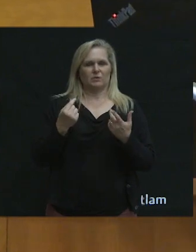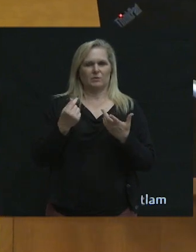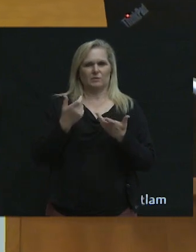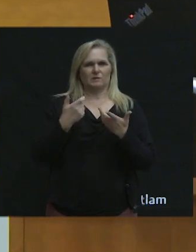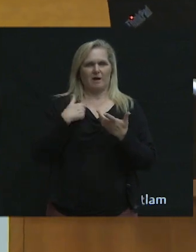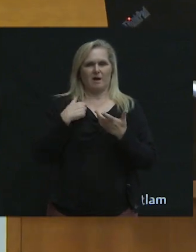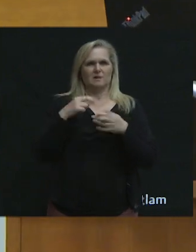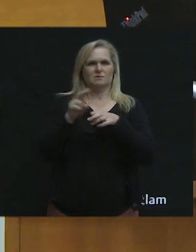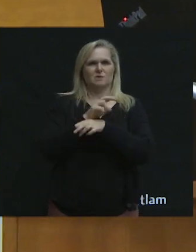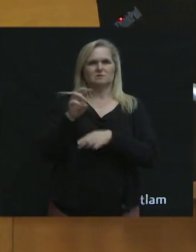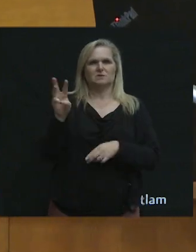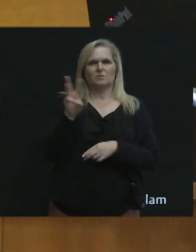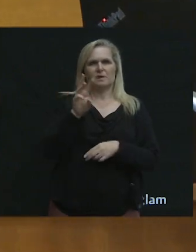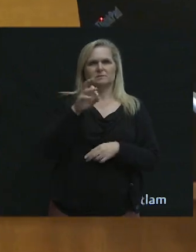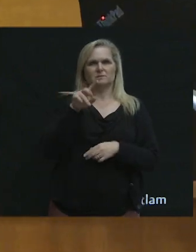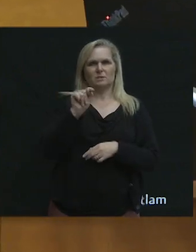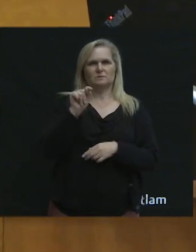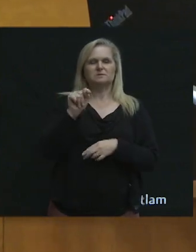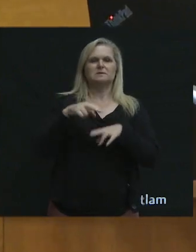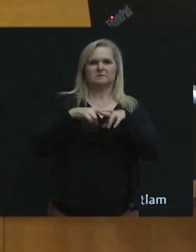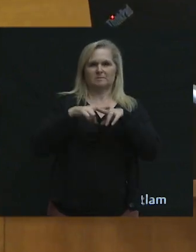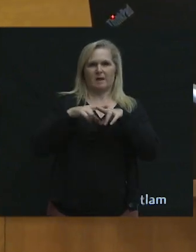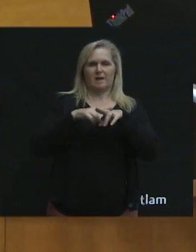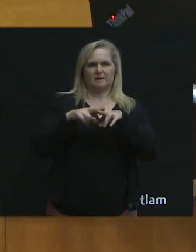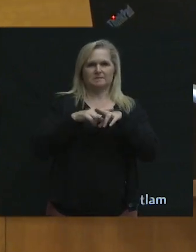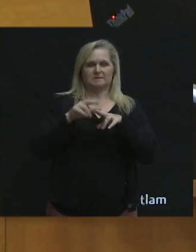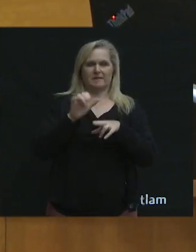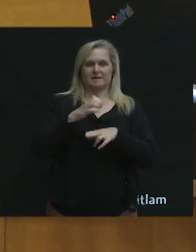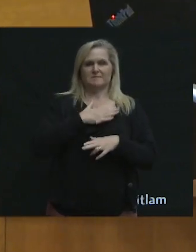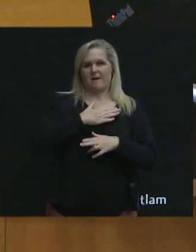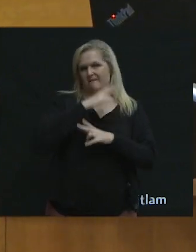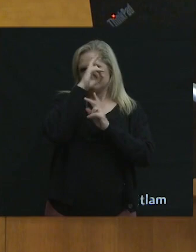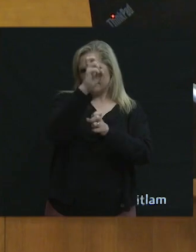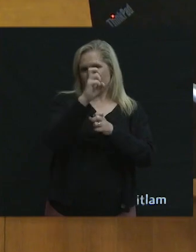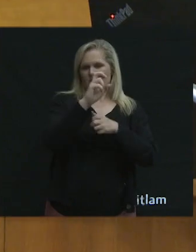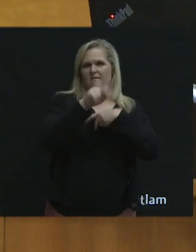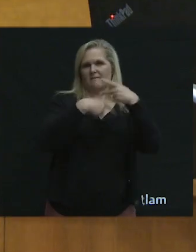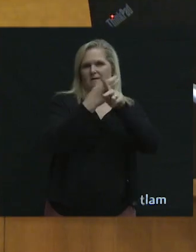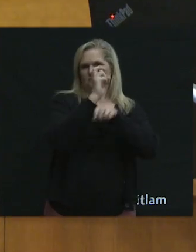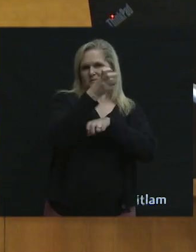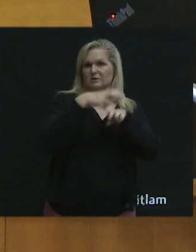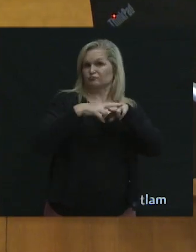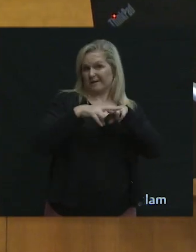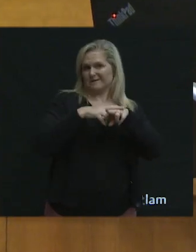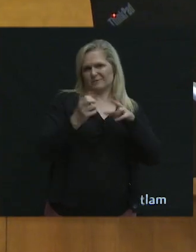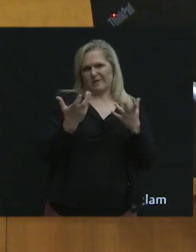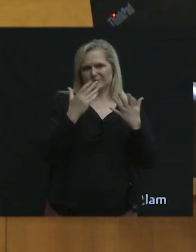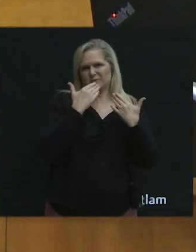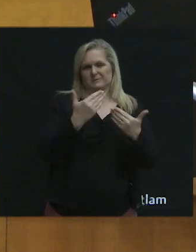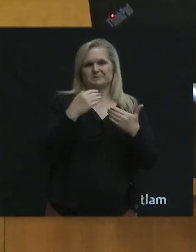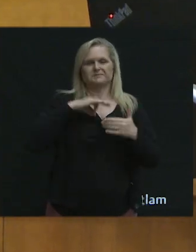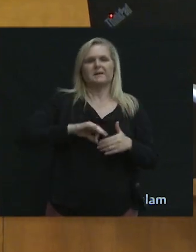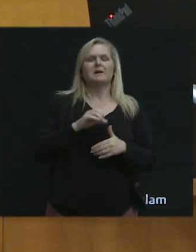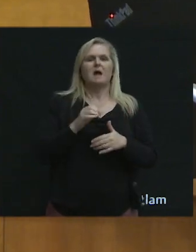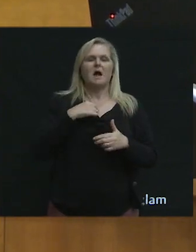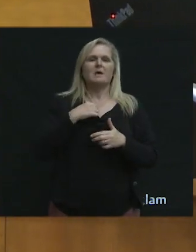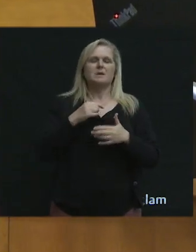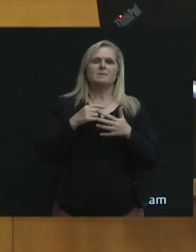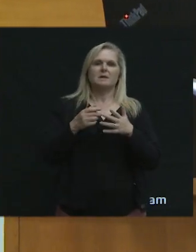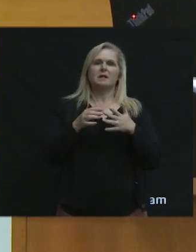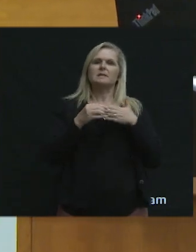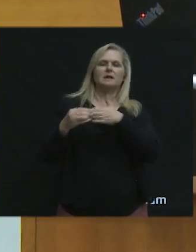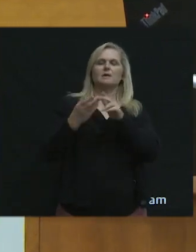here. One of my favorite modes is a train. So I will be guiding you through three